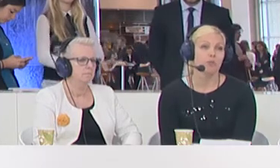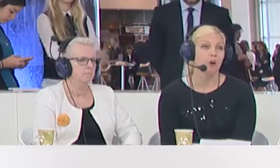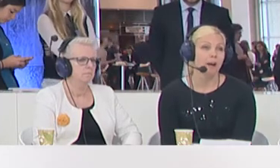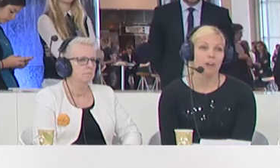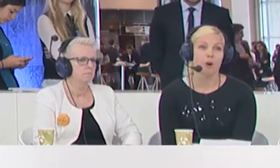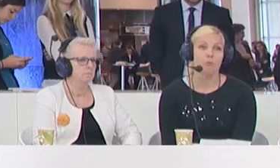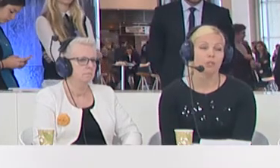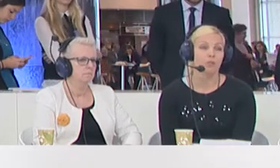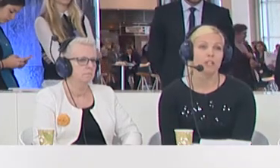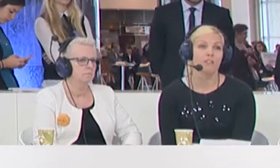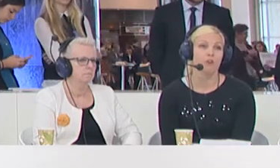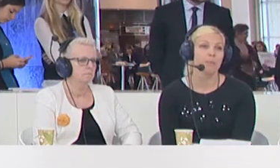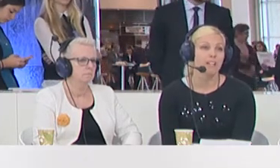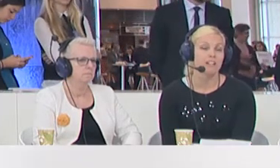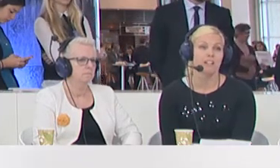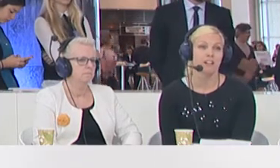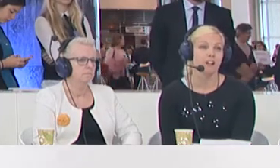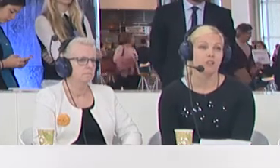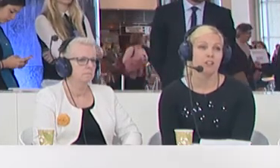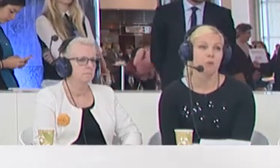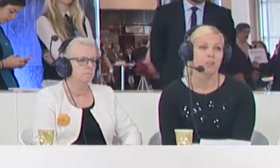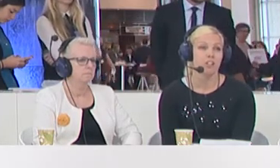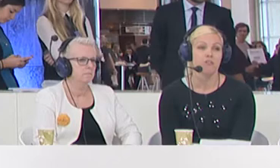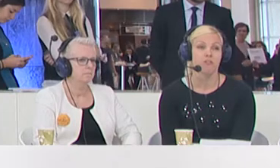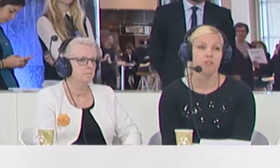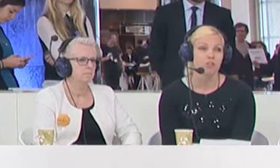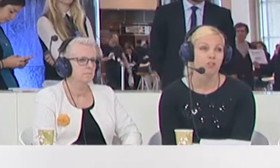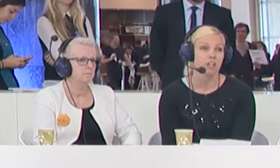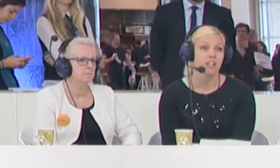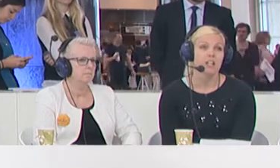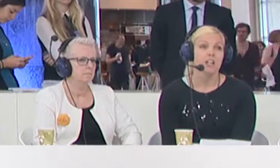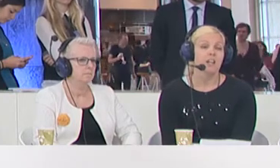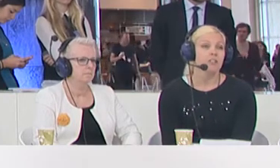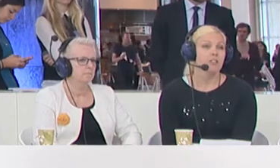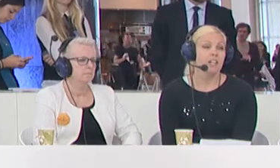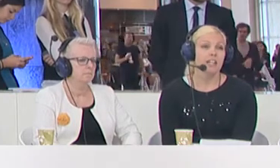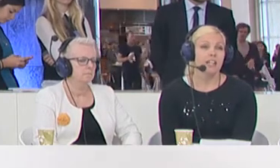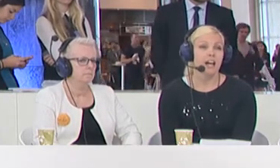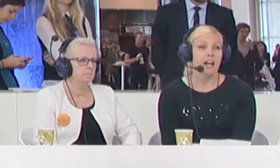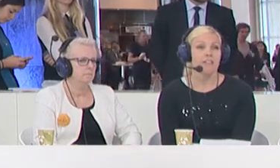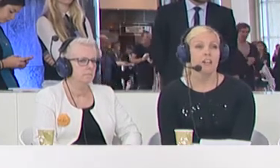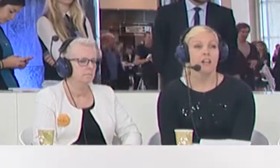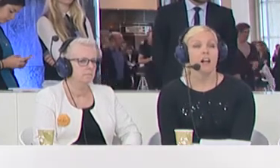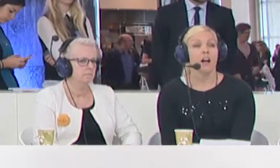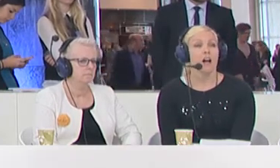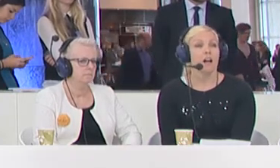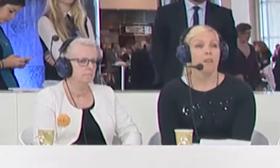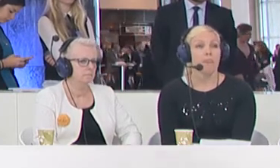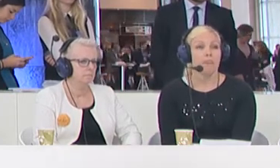to go back home to install peace in their country of origin for the children, so that they can have